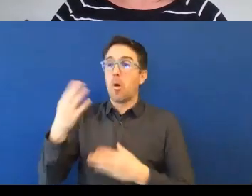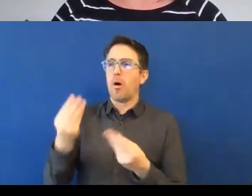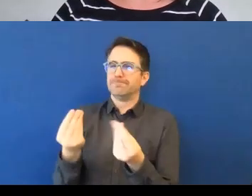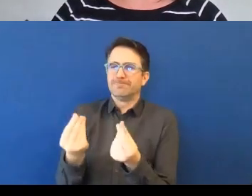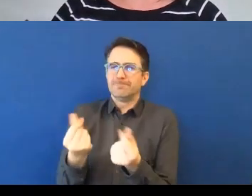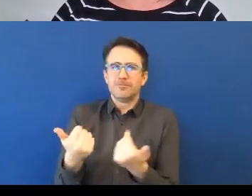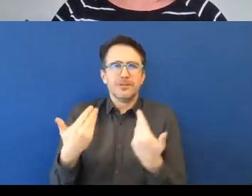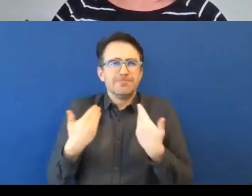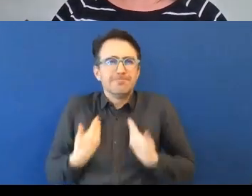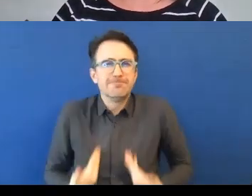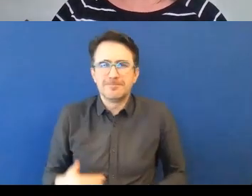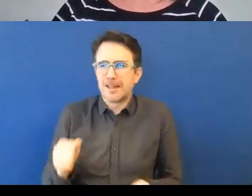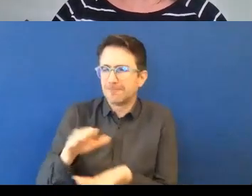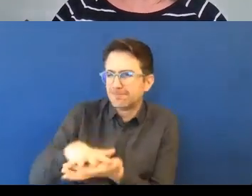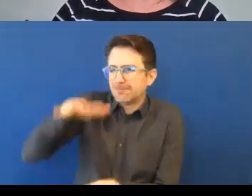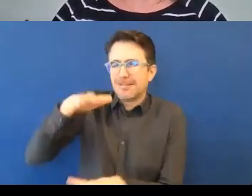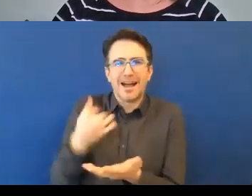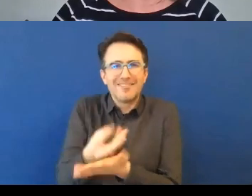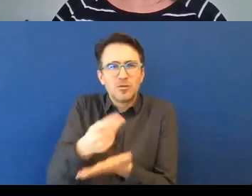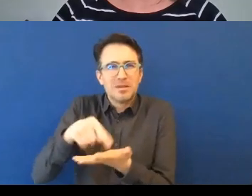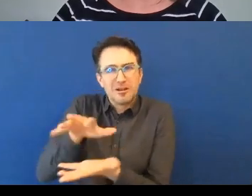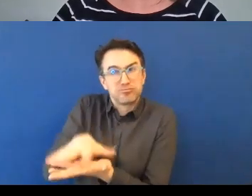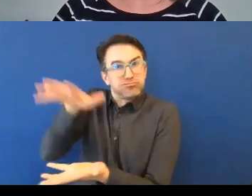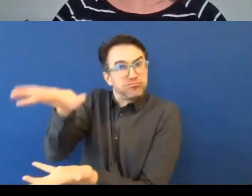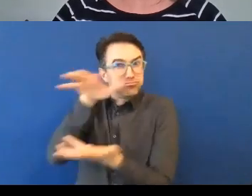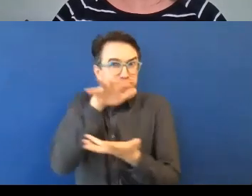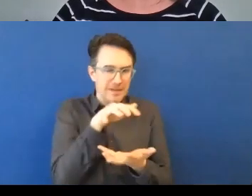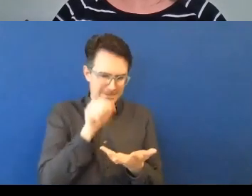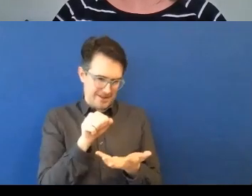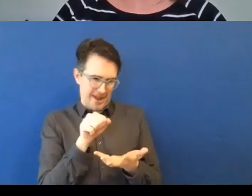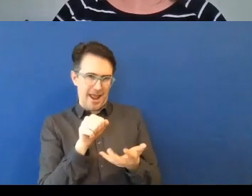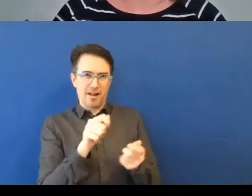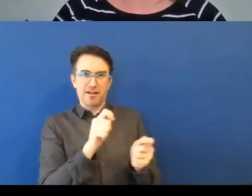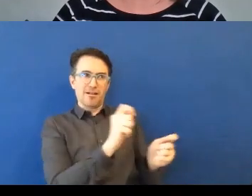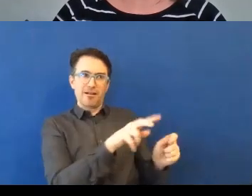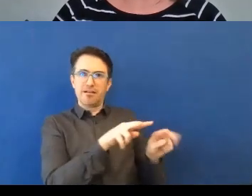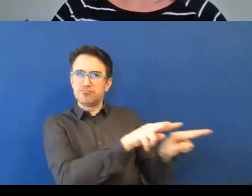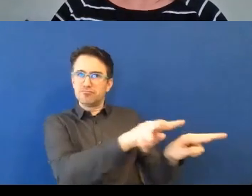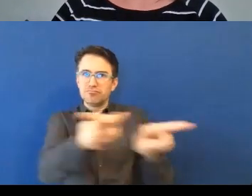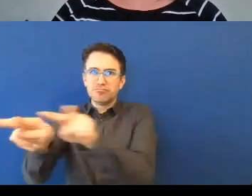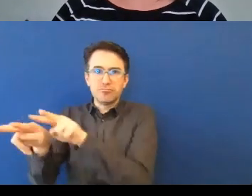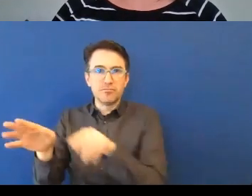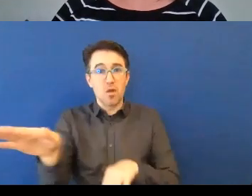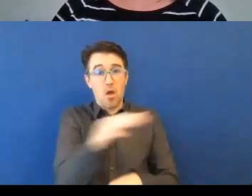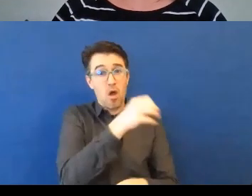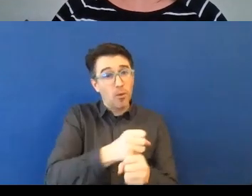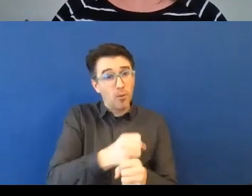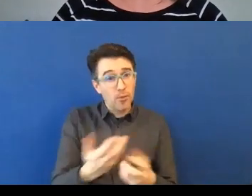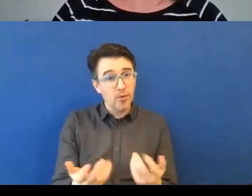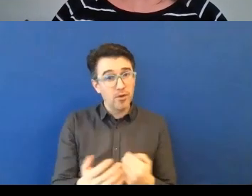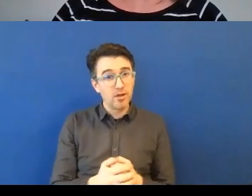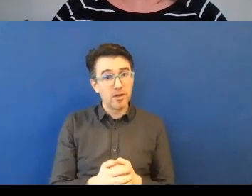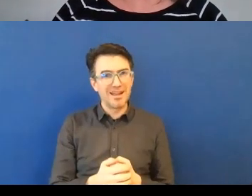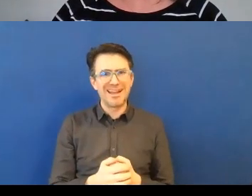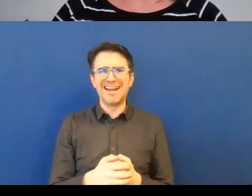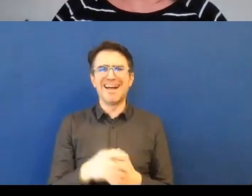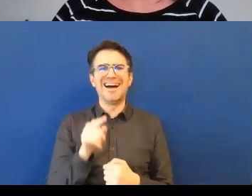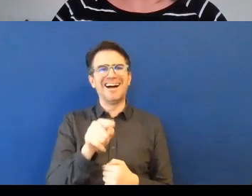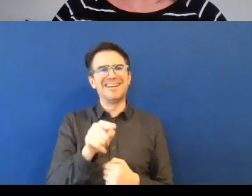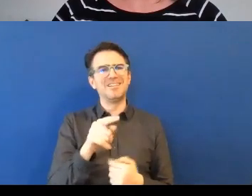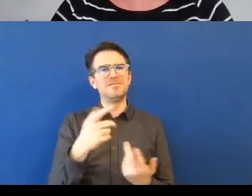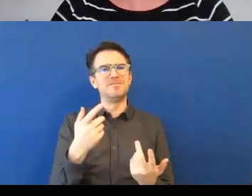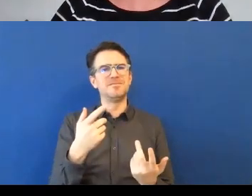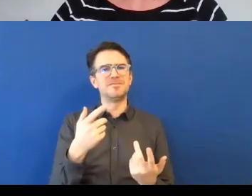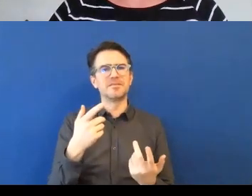which is a detailed assessment with a, you know, highly qualified and trained professional. And I just think, don't bring in the big guns till you need